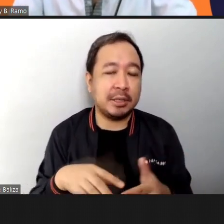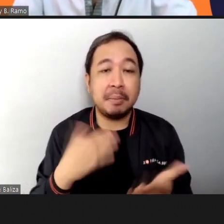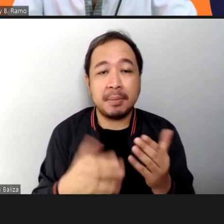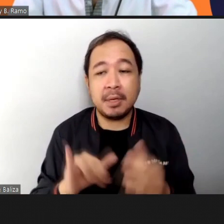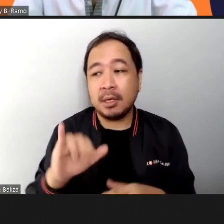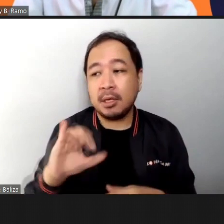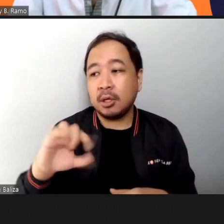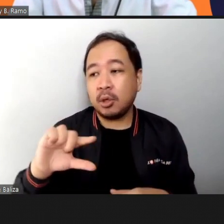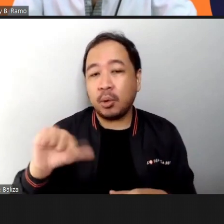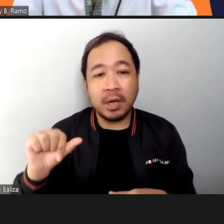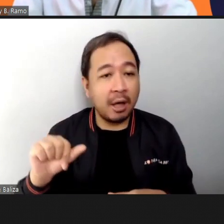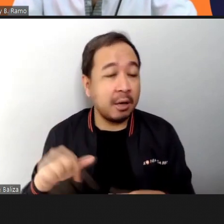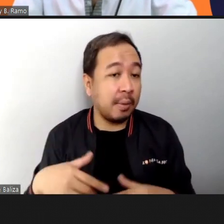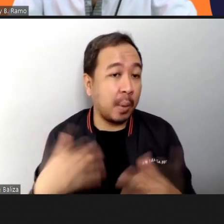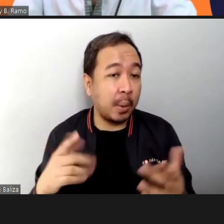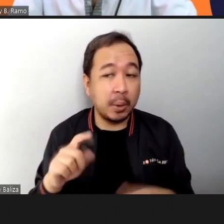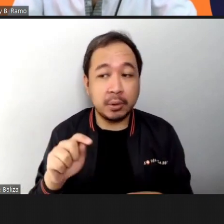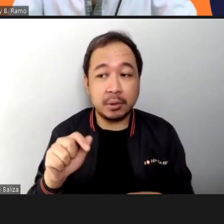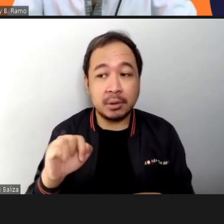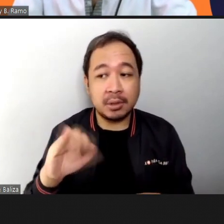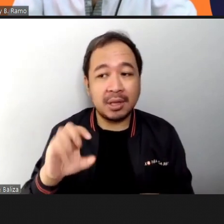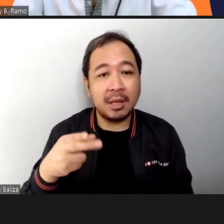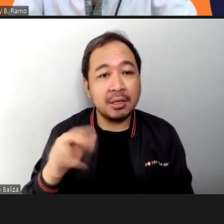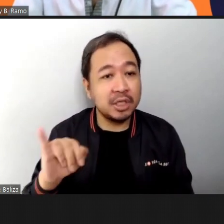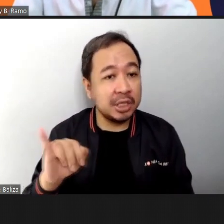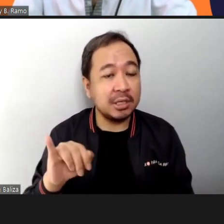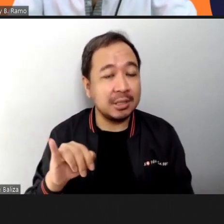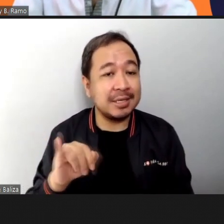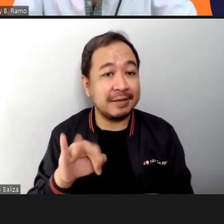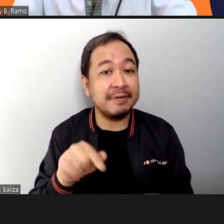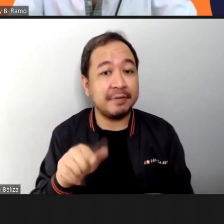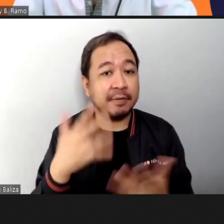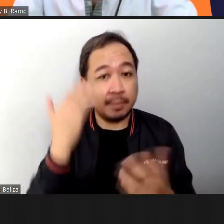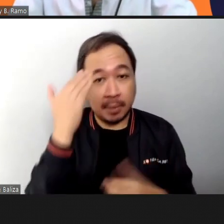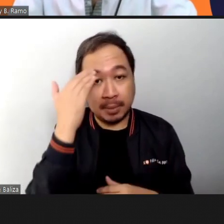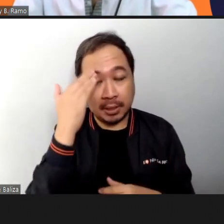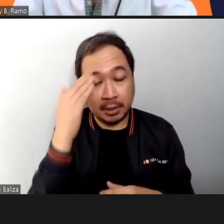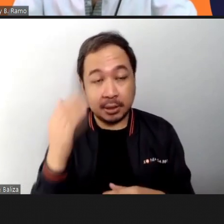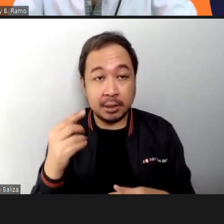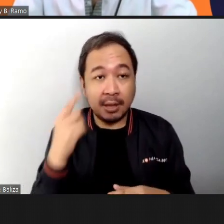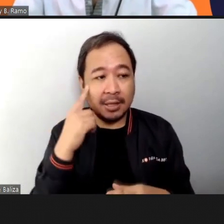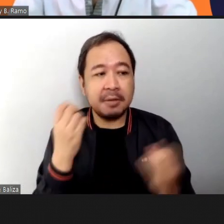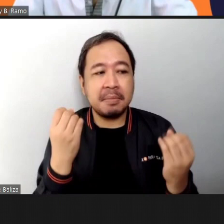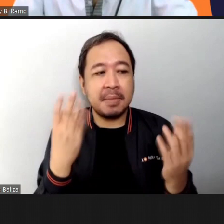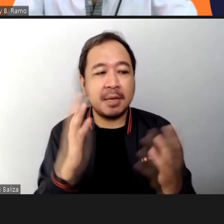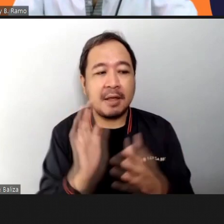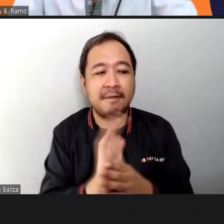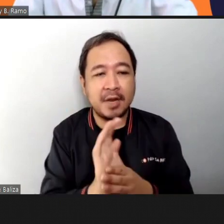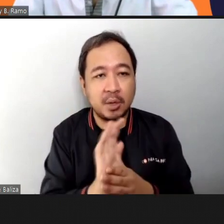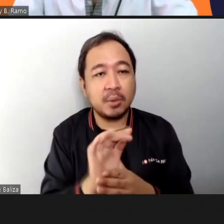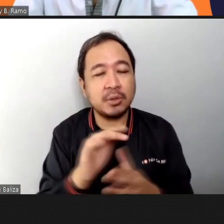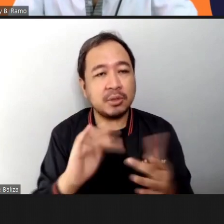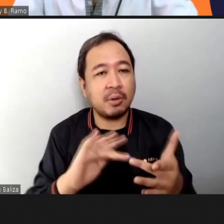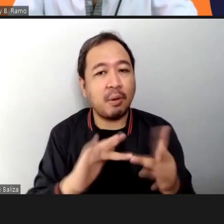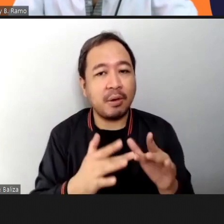maybe Tai Chi if you're familiar with those I think videos and tutorials online